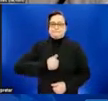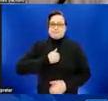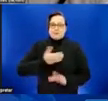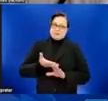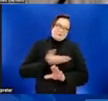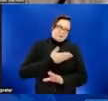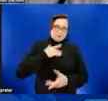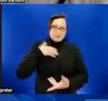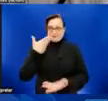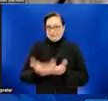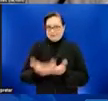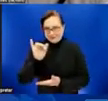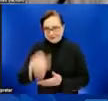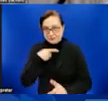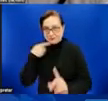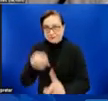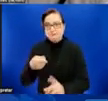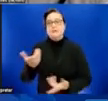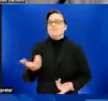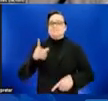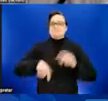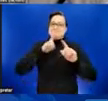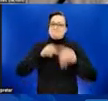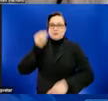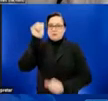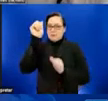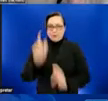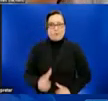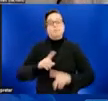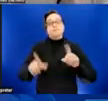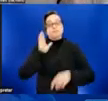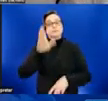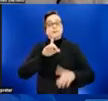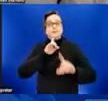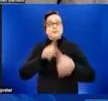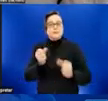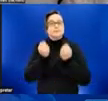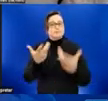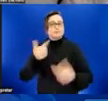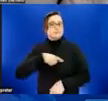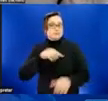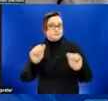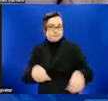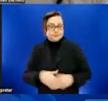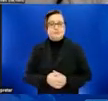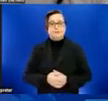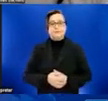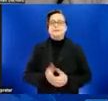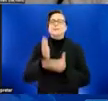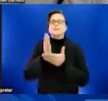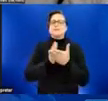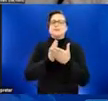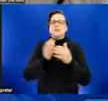many as possible. We would also like to make you aware that there will be some images in this presentation